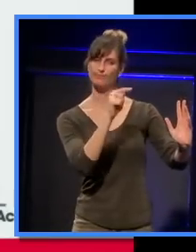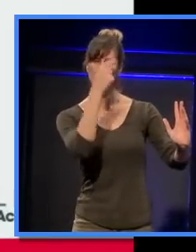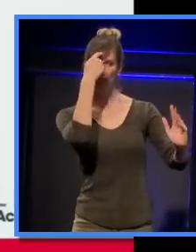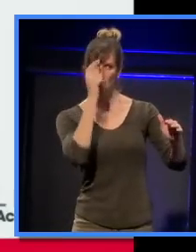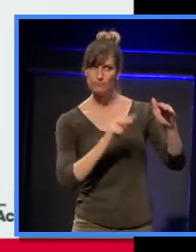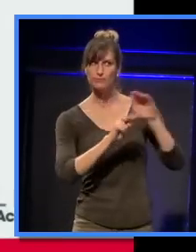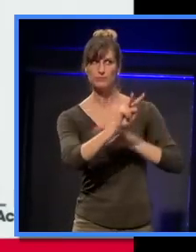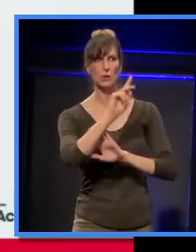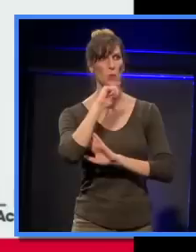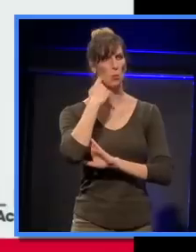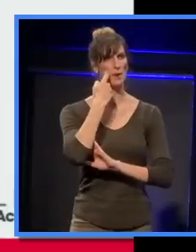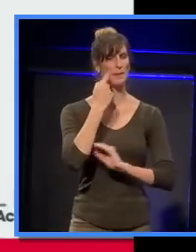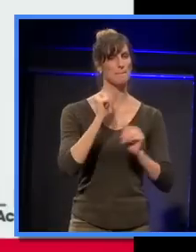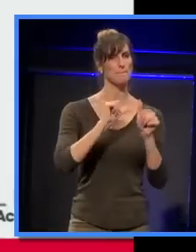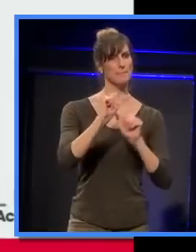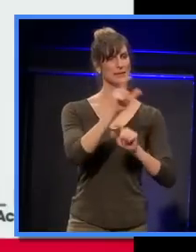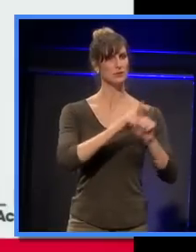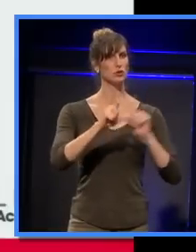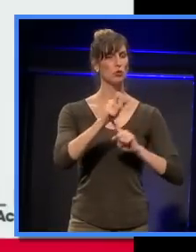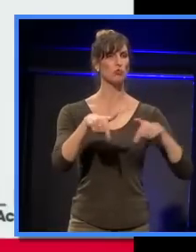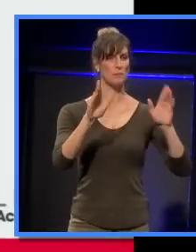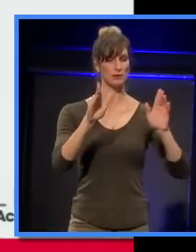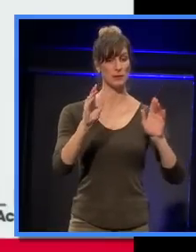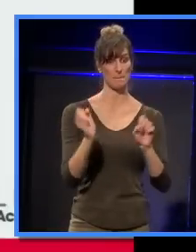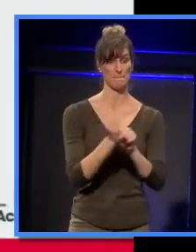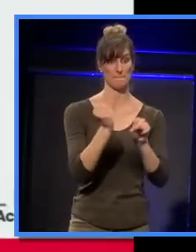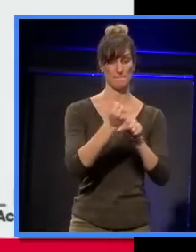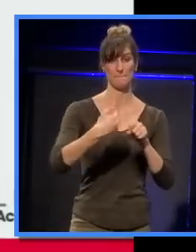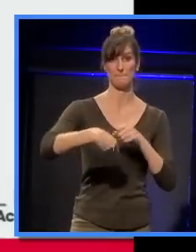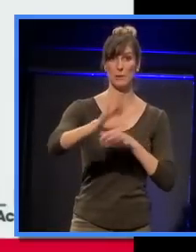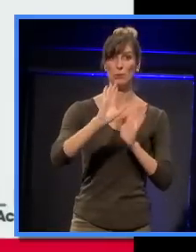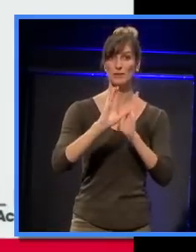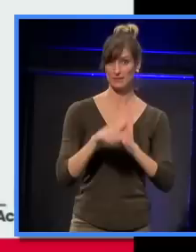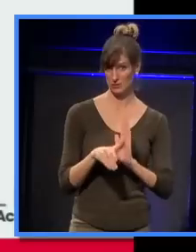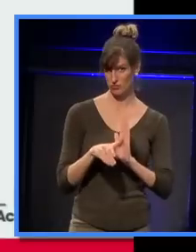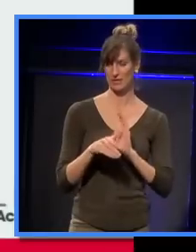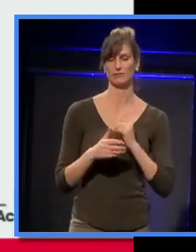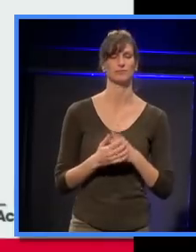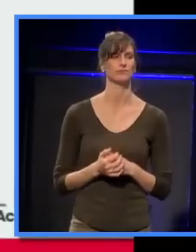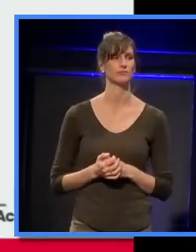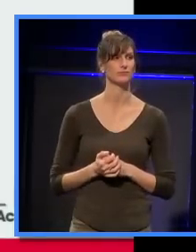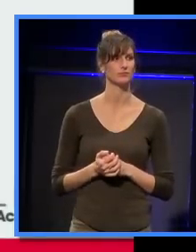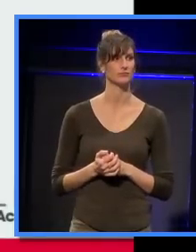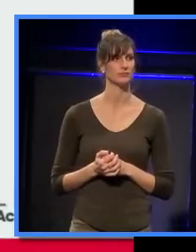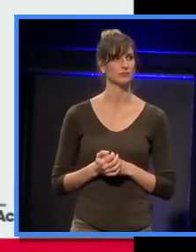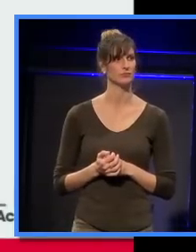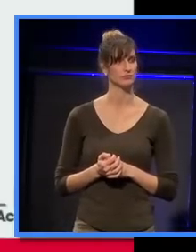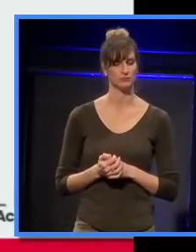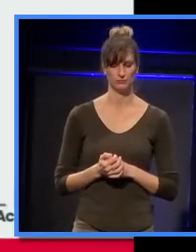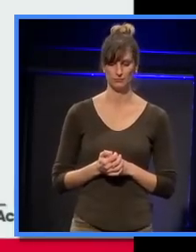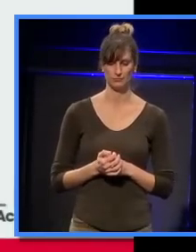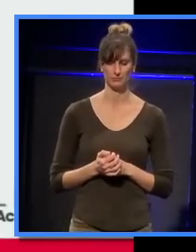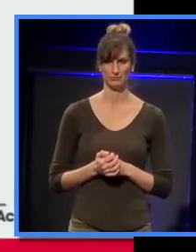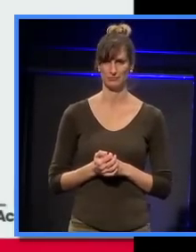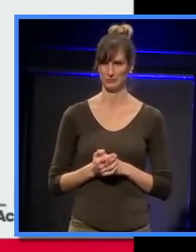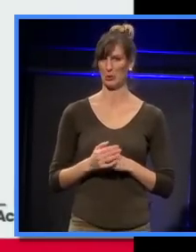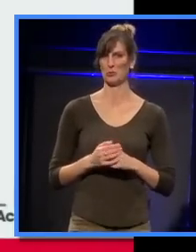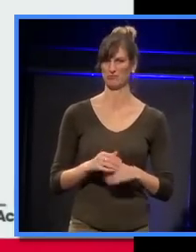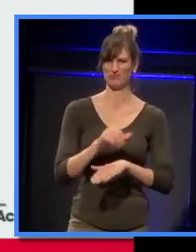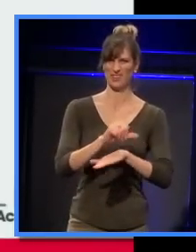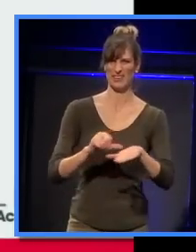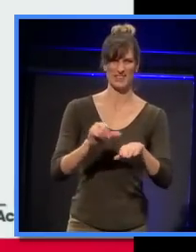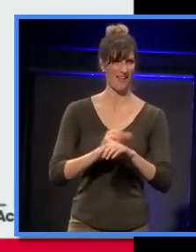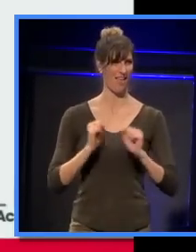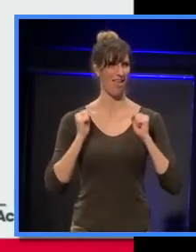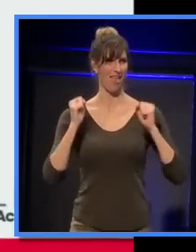built this century. Sorry, that one goes on a bit longer. But that's, so we had an ecstatic Easter, and